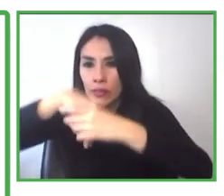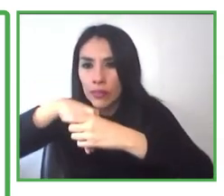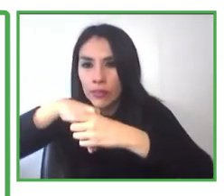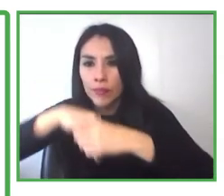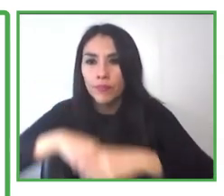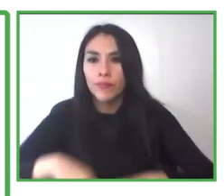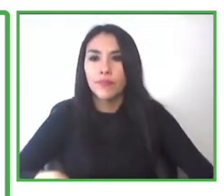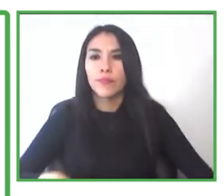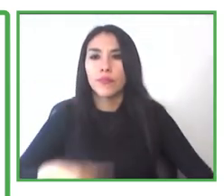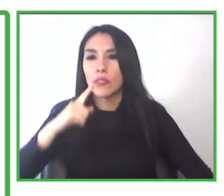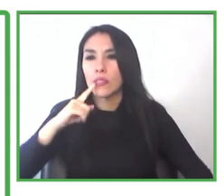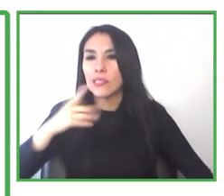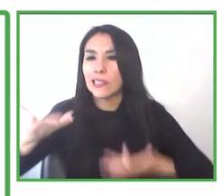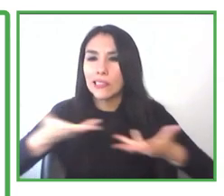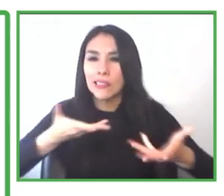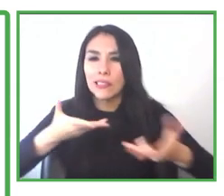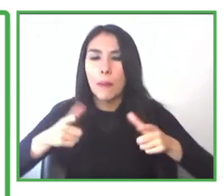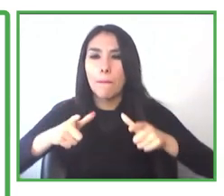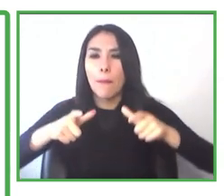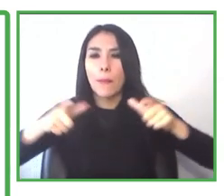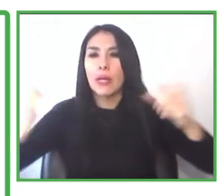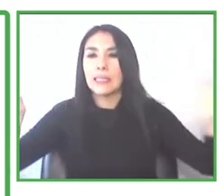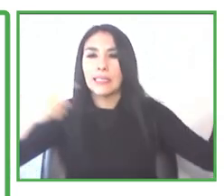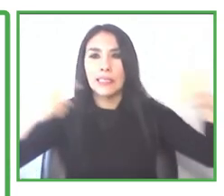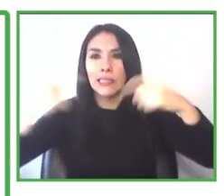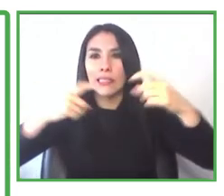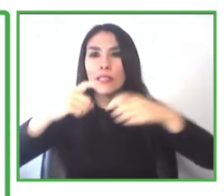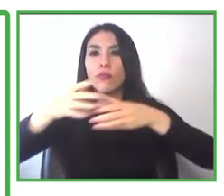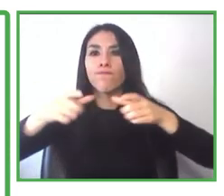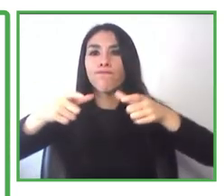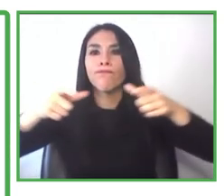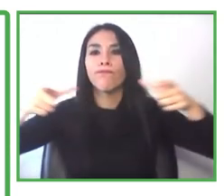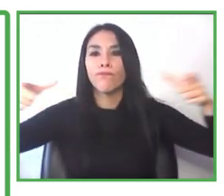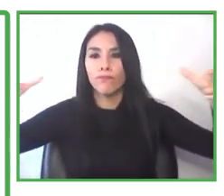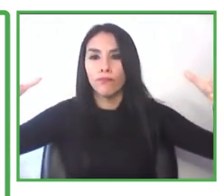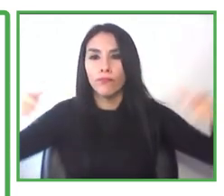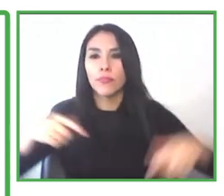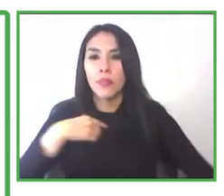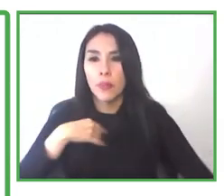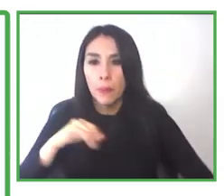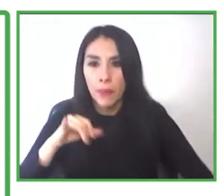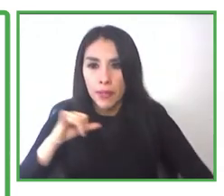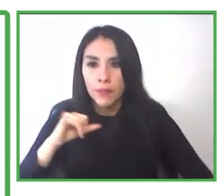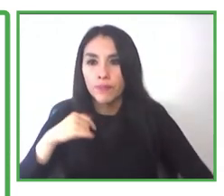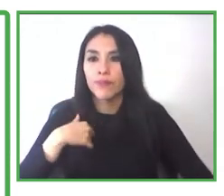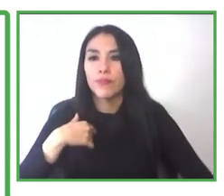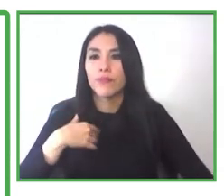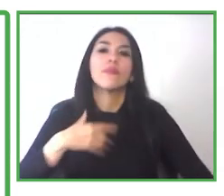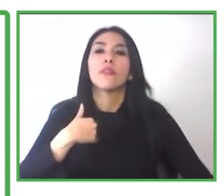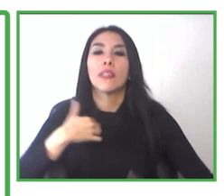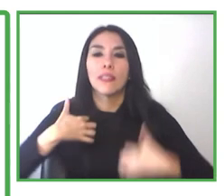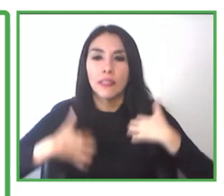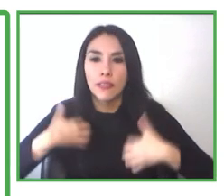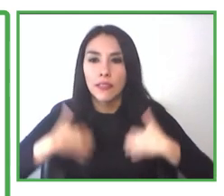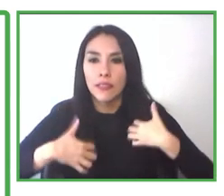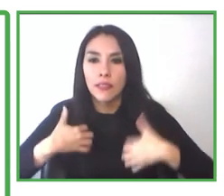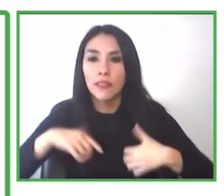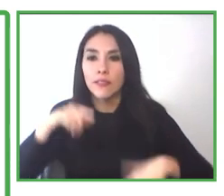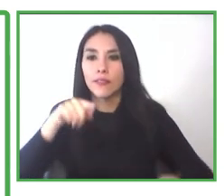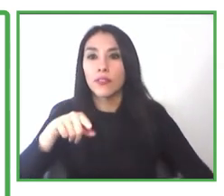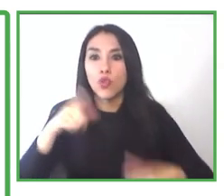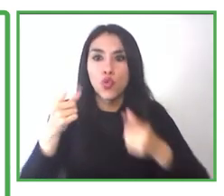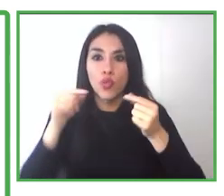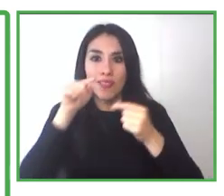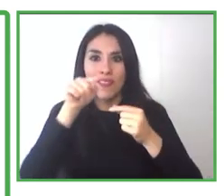the labor inclusion of people with disabilities. So we're very interested that, that the work should be done from